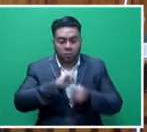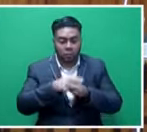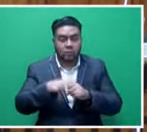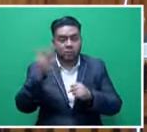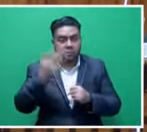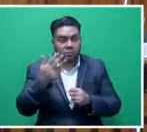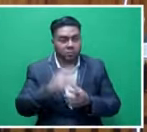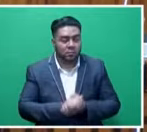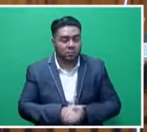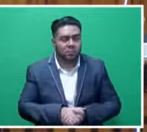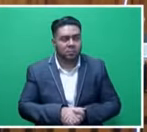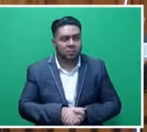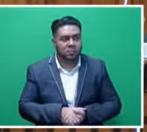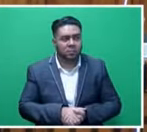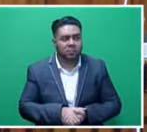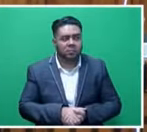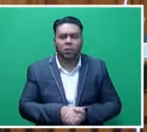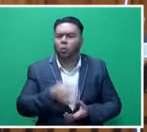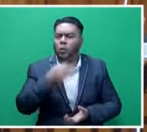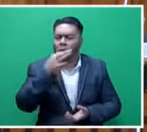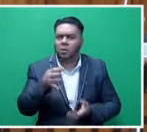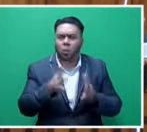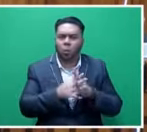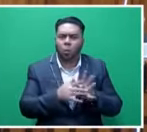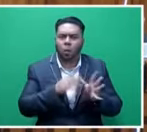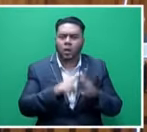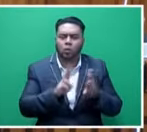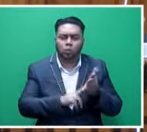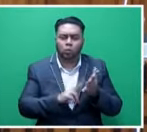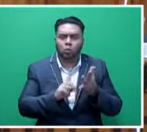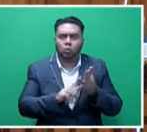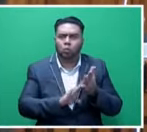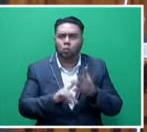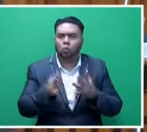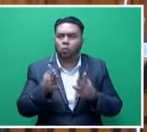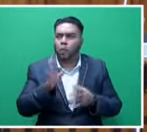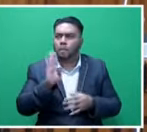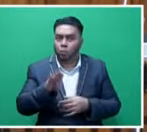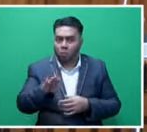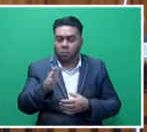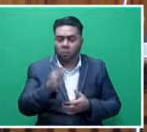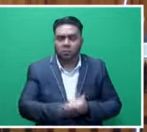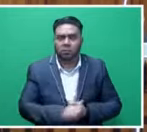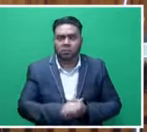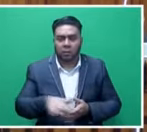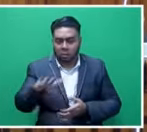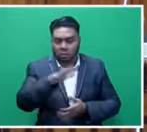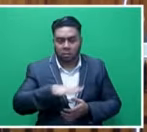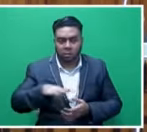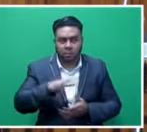were asked this in Wainunu area, Honorable Nawai Kula, where you come from, in that area, where people